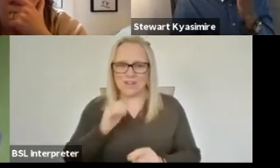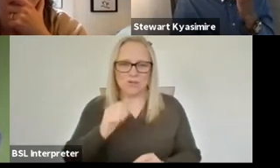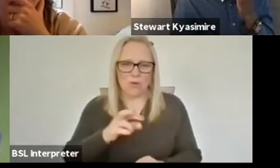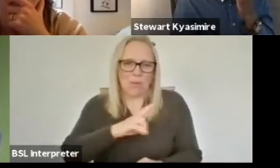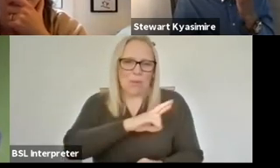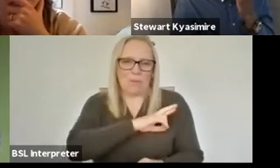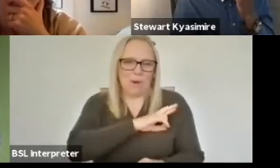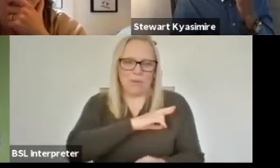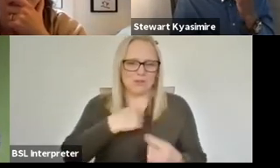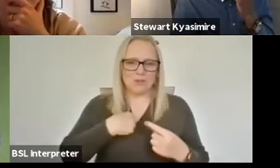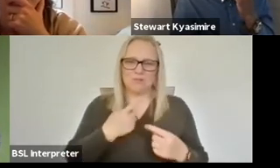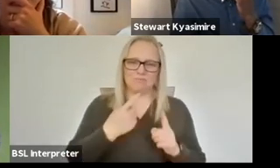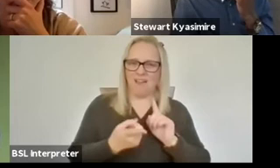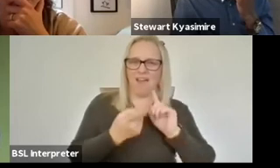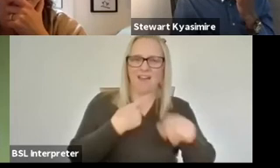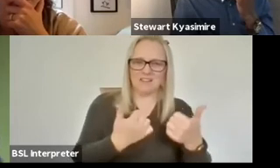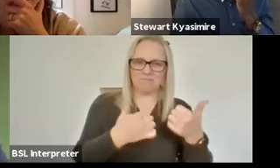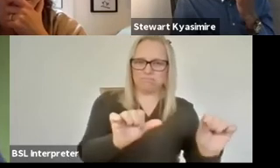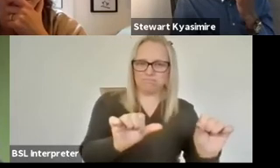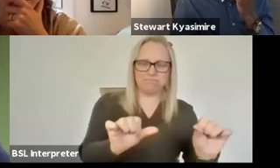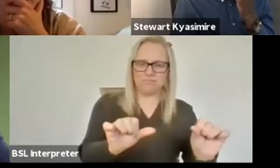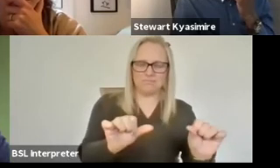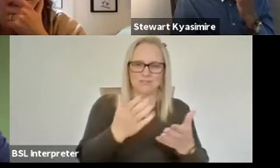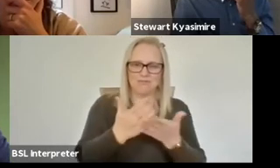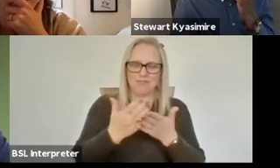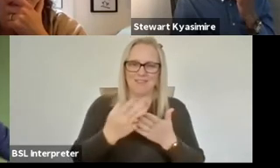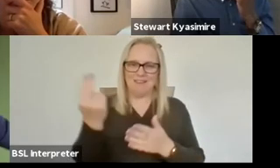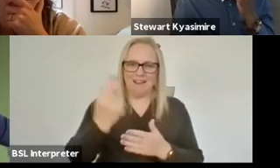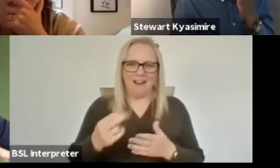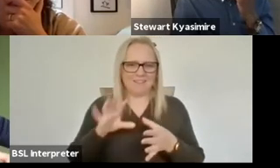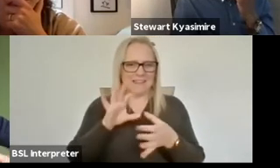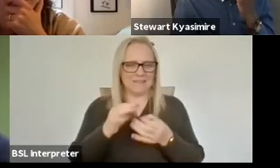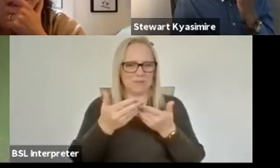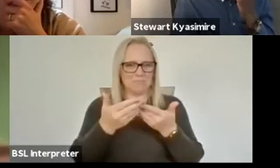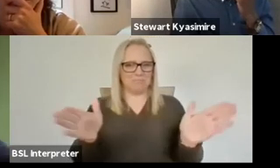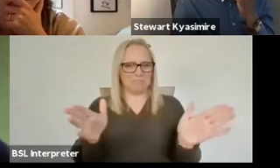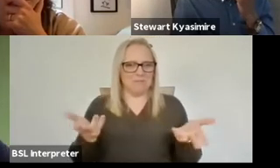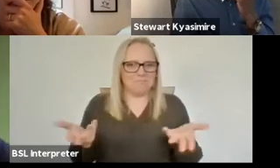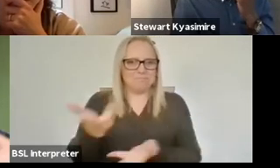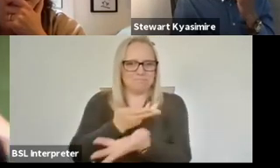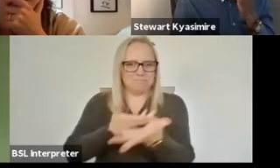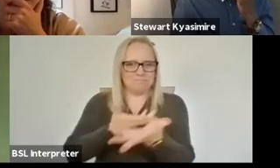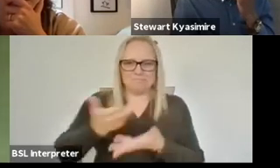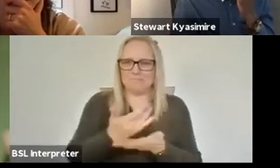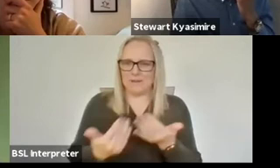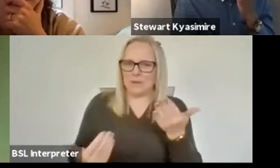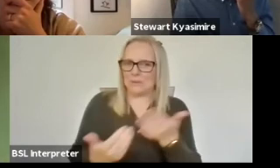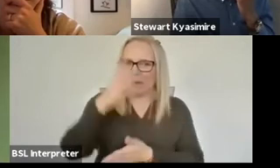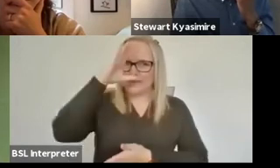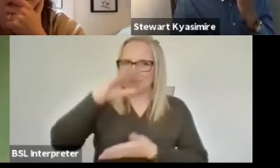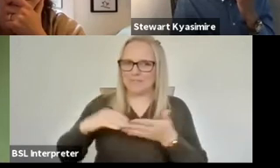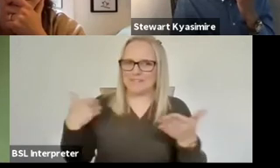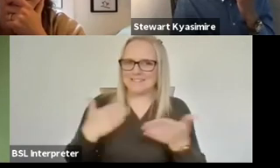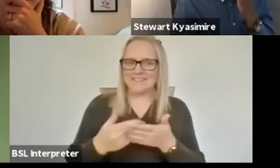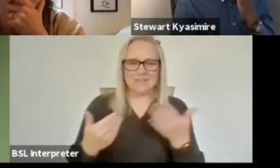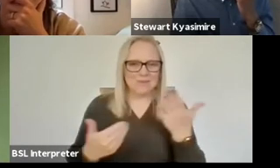offer answers to things i think purpose to open things up for discussion and you know a new experiences and new understanding so to me